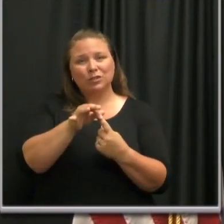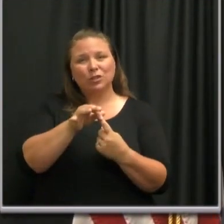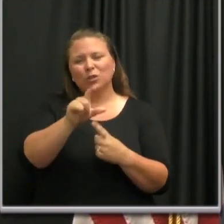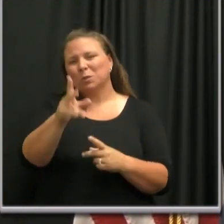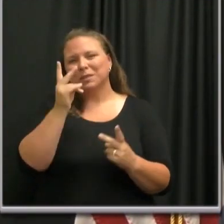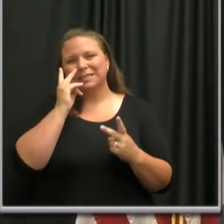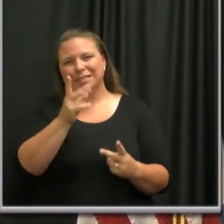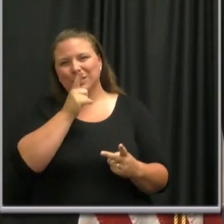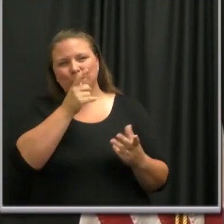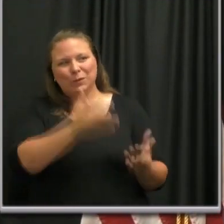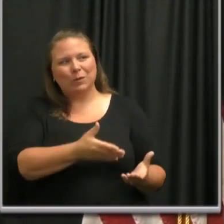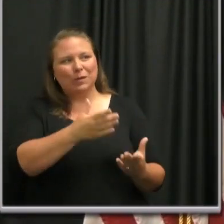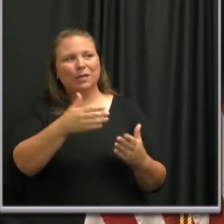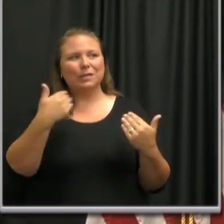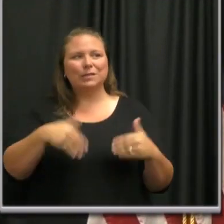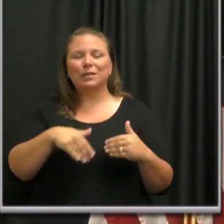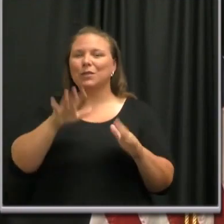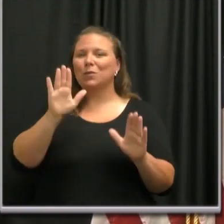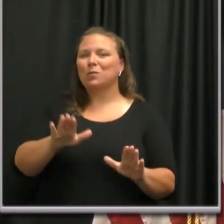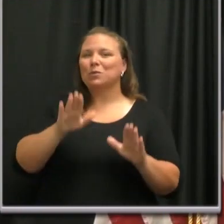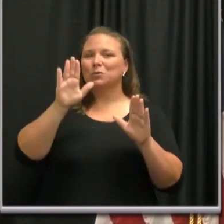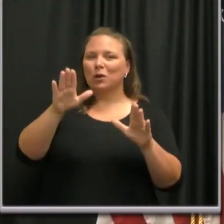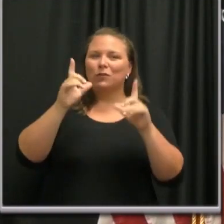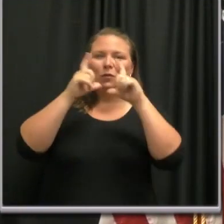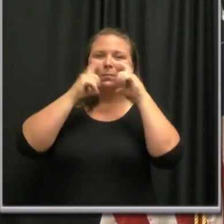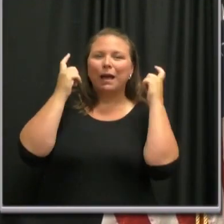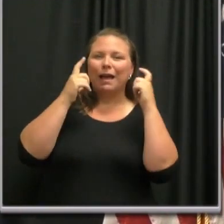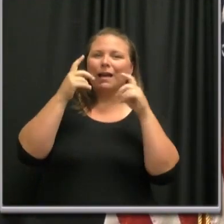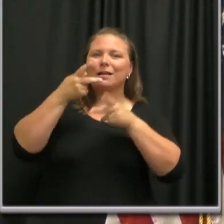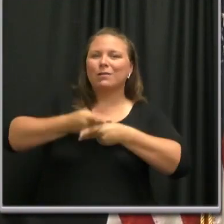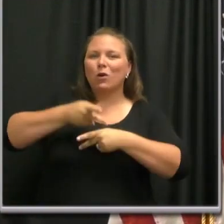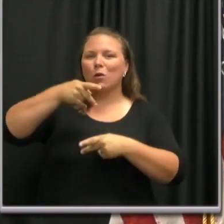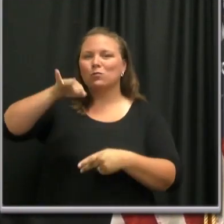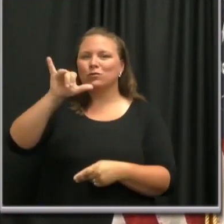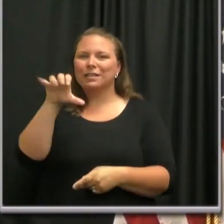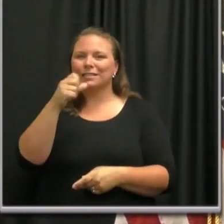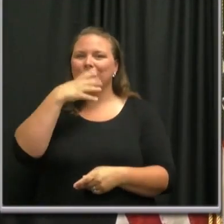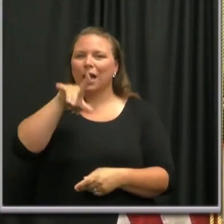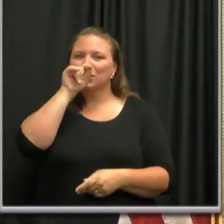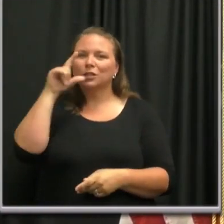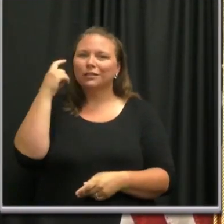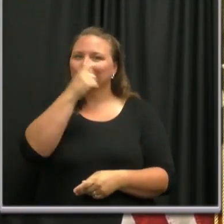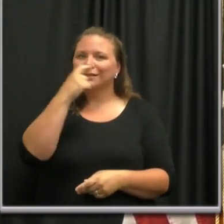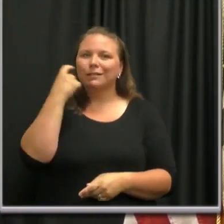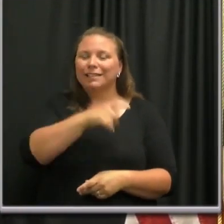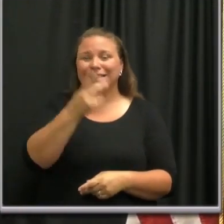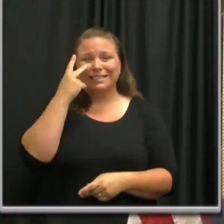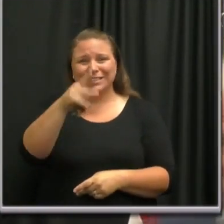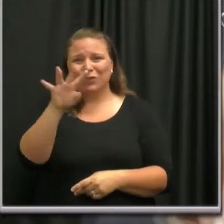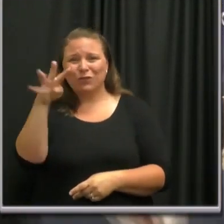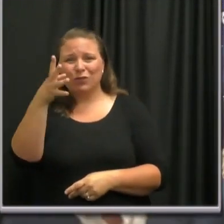you'll see it. It's the most incredible Prince's Hot Chicken mask. You'll all want one. See you on the 4th of July.